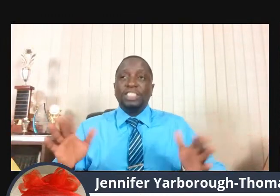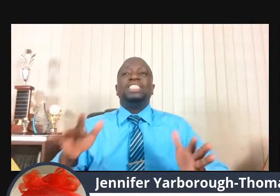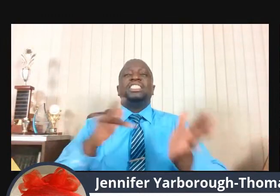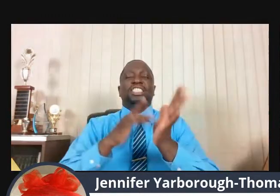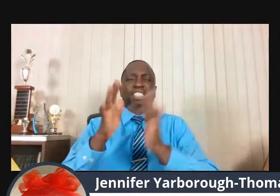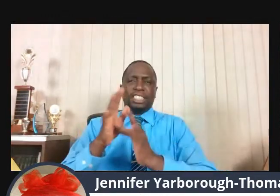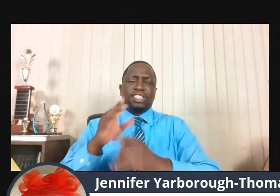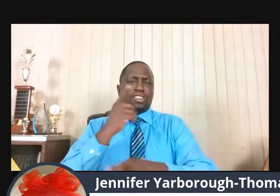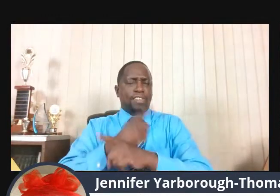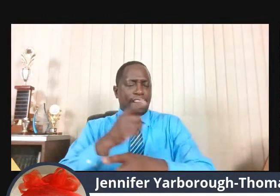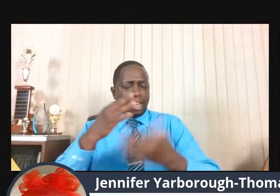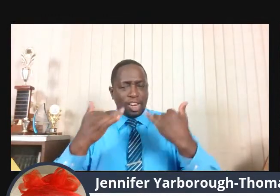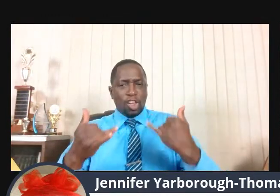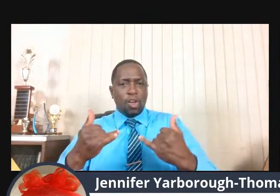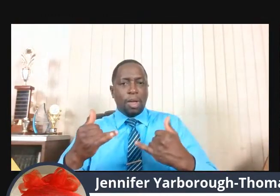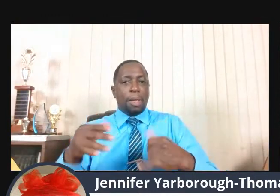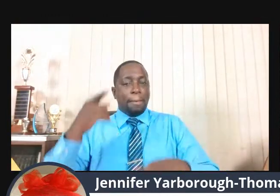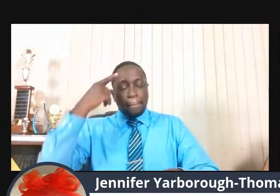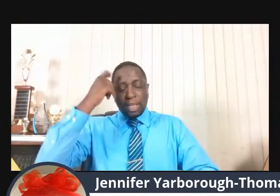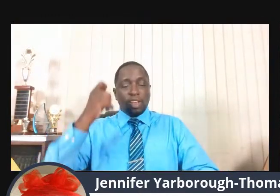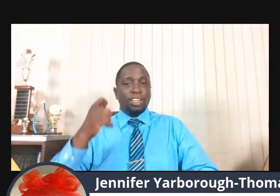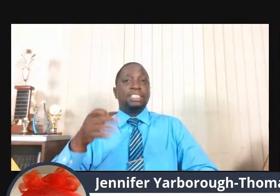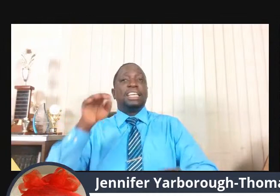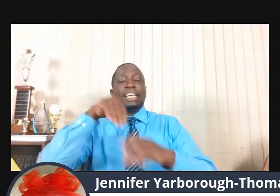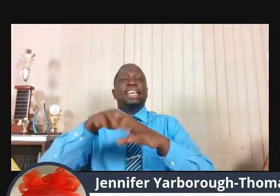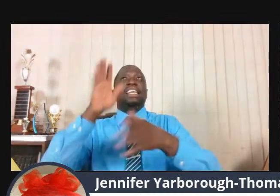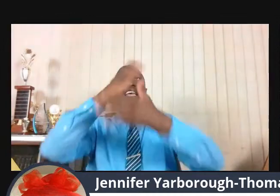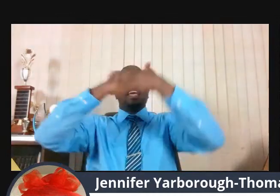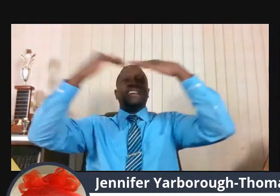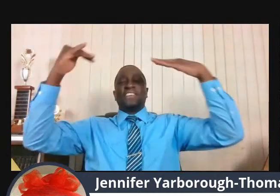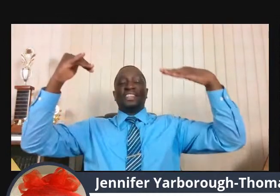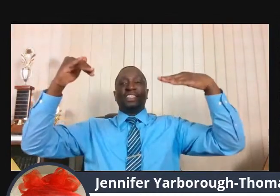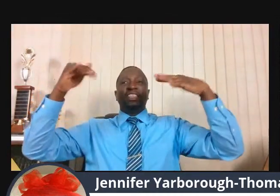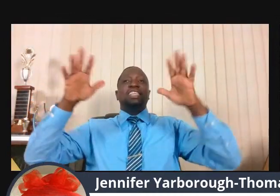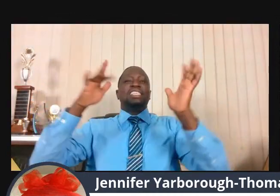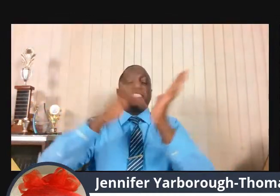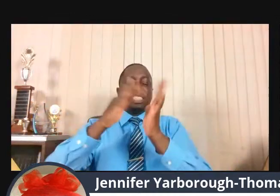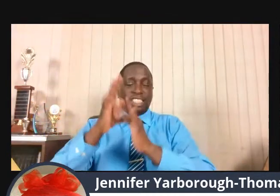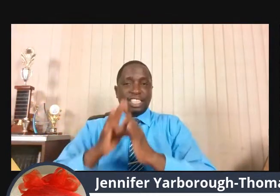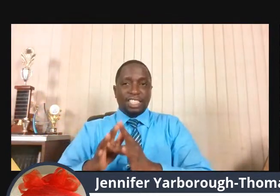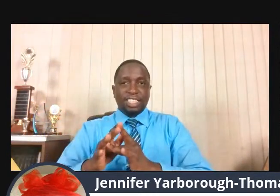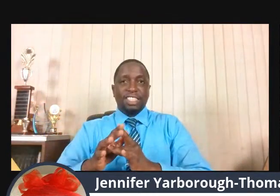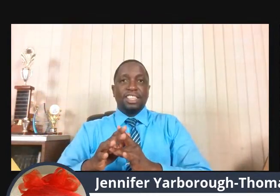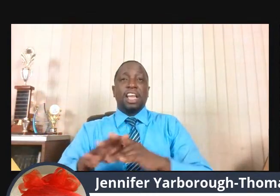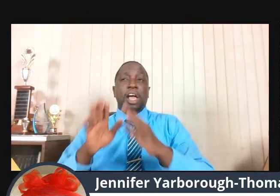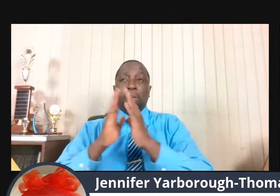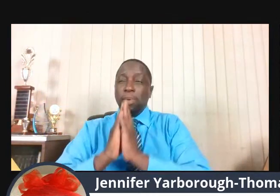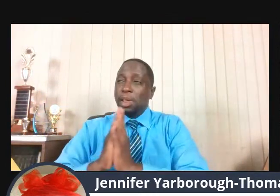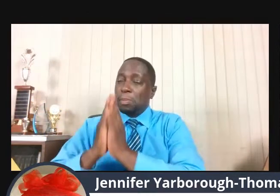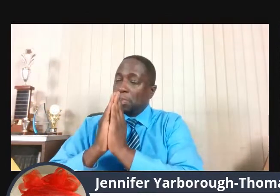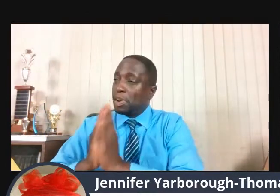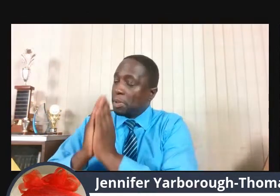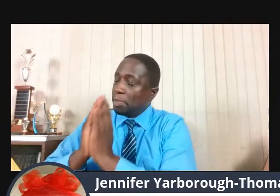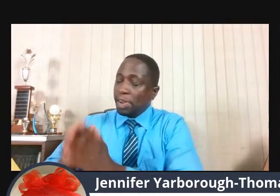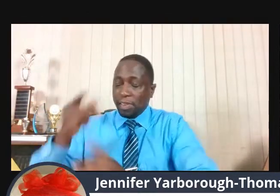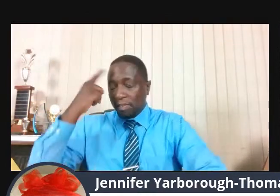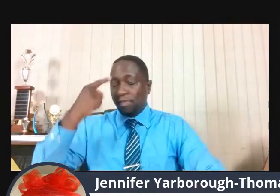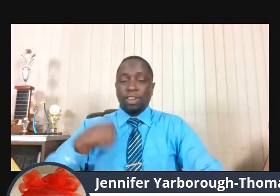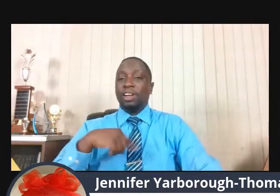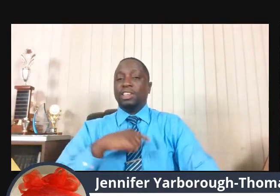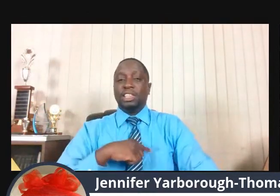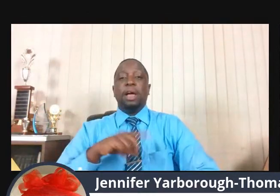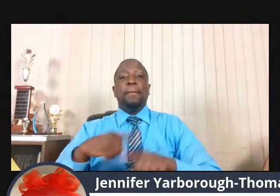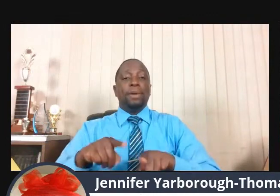Because right now in heaven, Jesus is interceding on our behalf, but the world